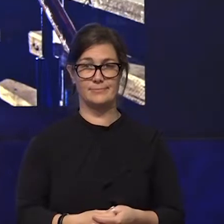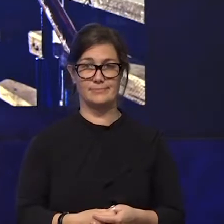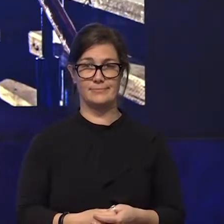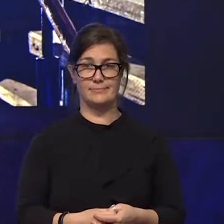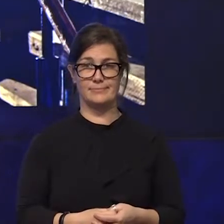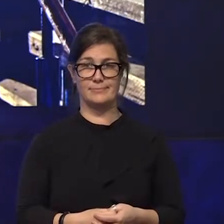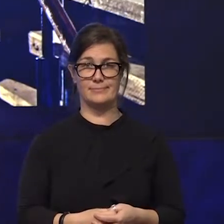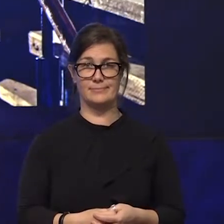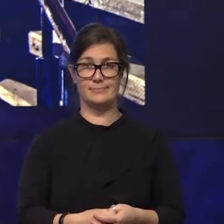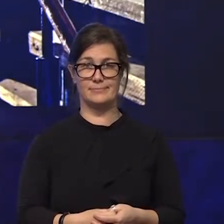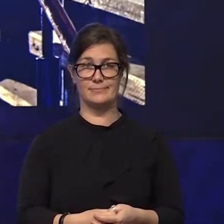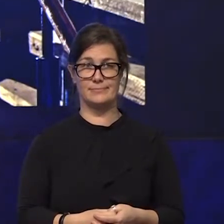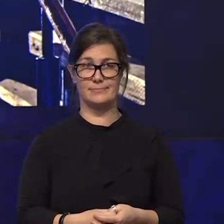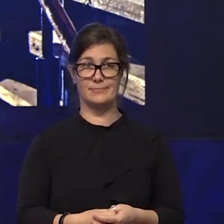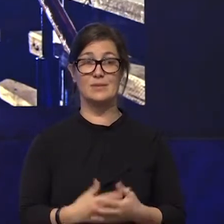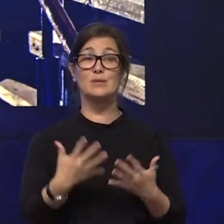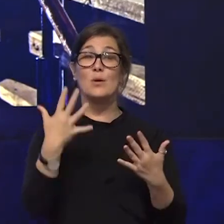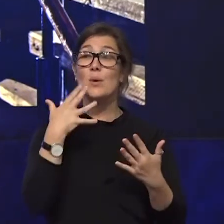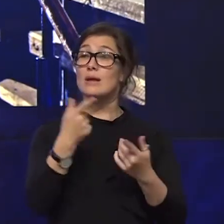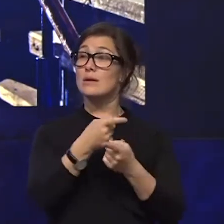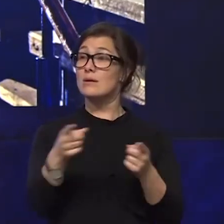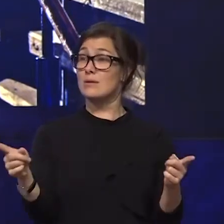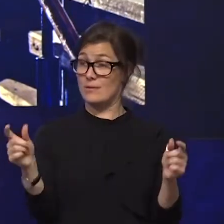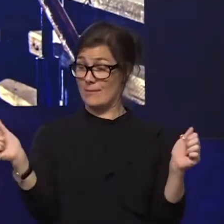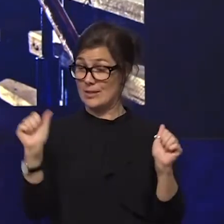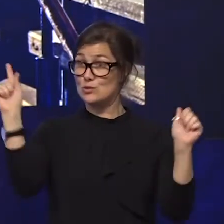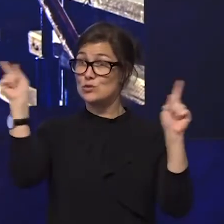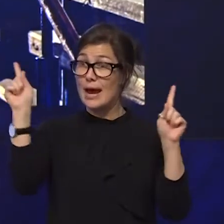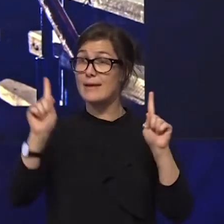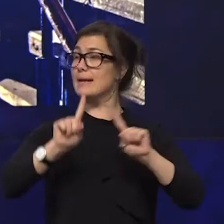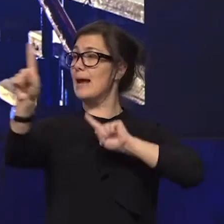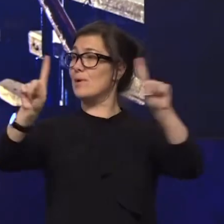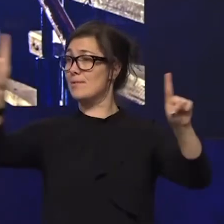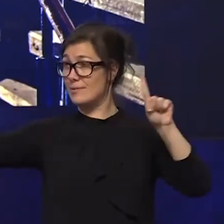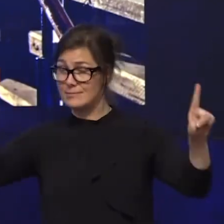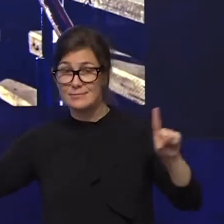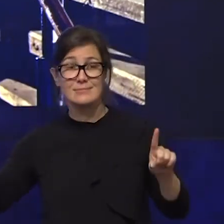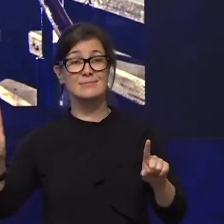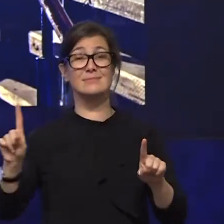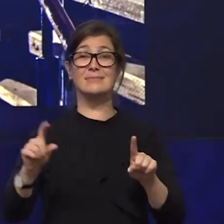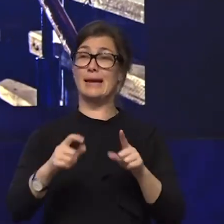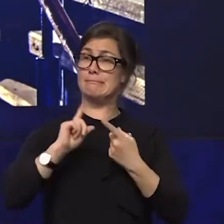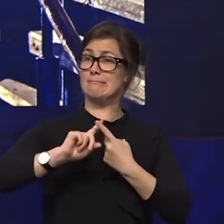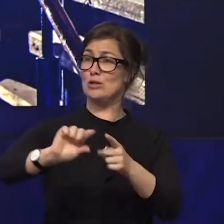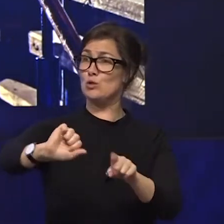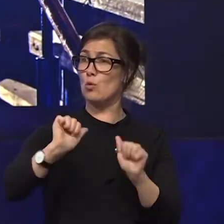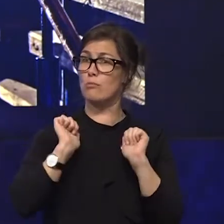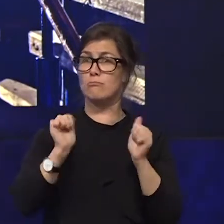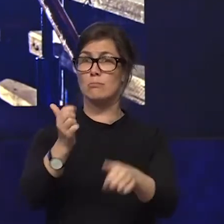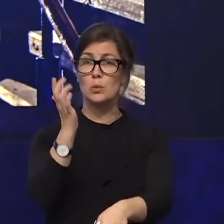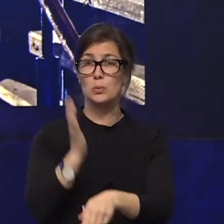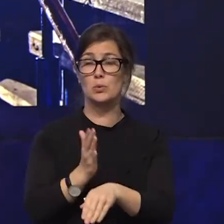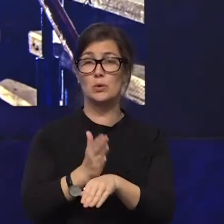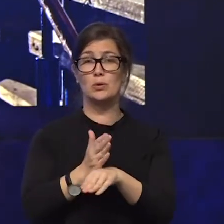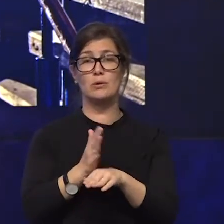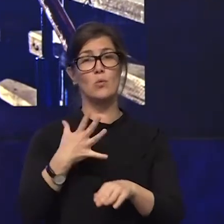delegates as you go out into the world and continue the great work that you do i would ask you to reflect on that and ask you to think about